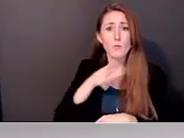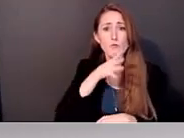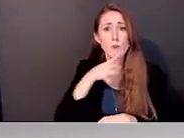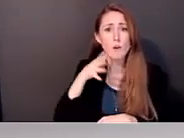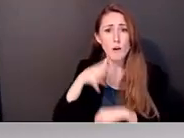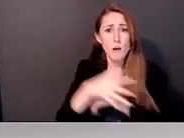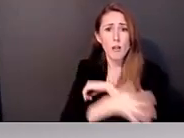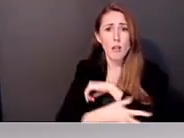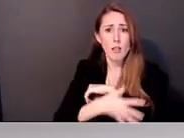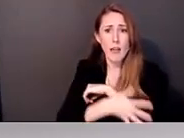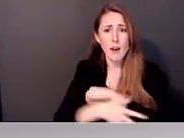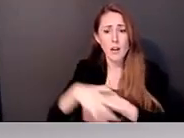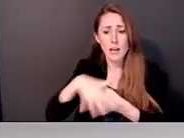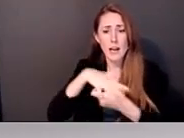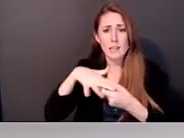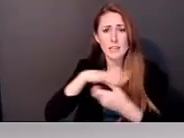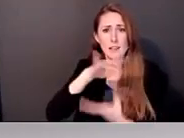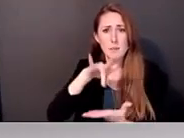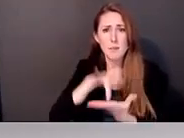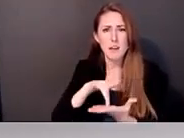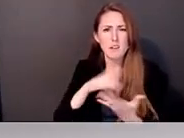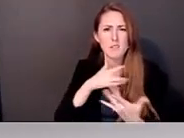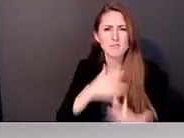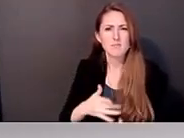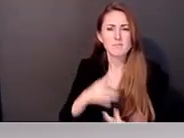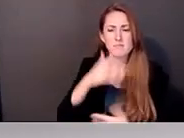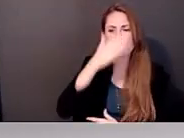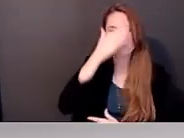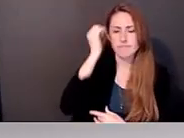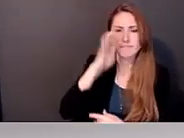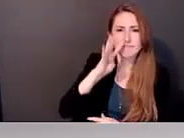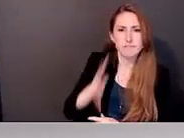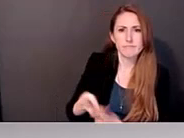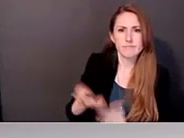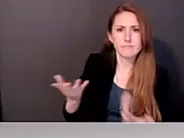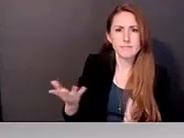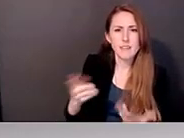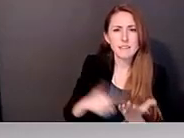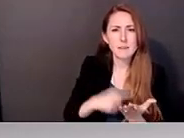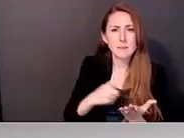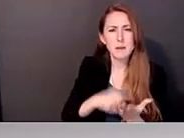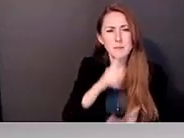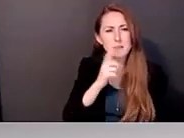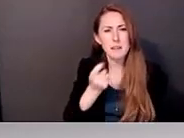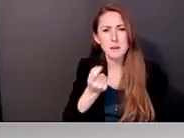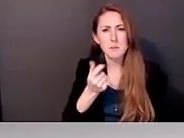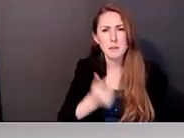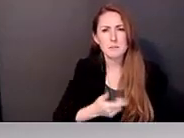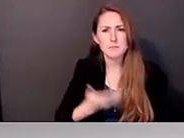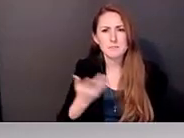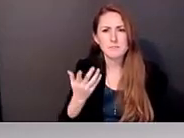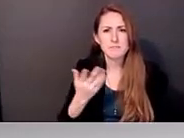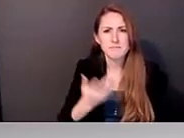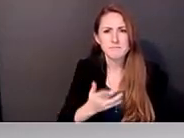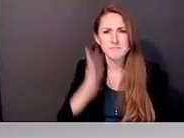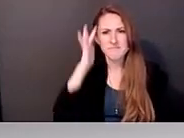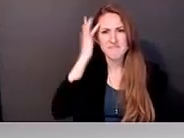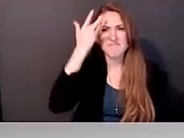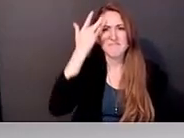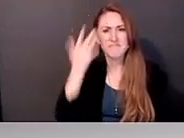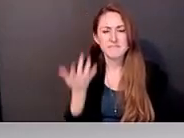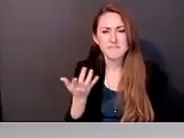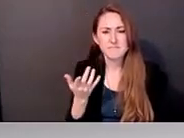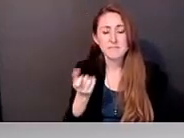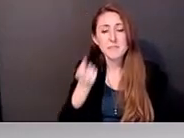and at times are resentful of that. how, given that you are rural, but you're also social